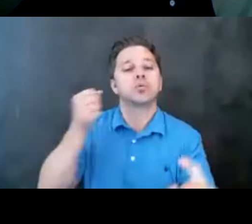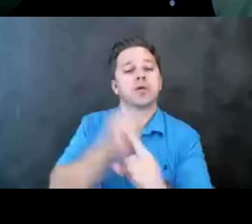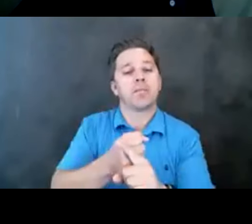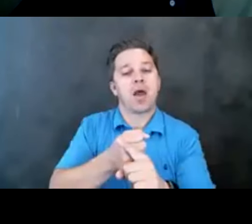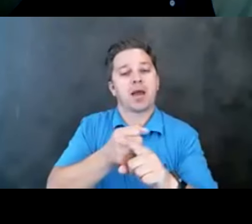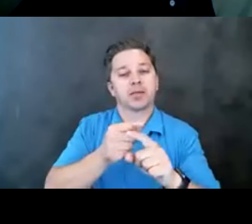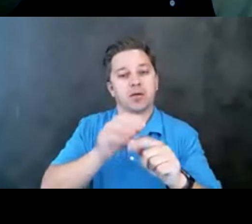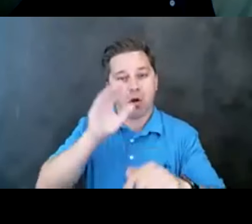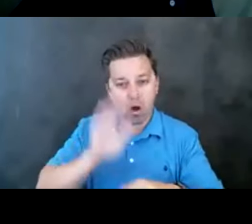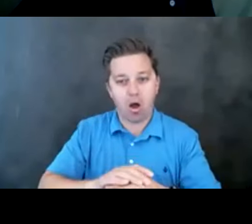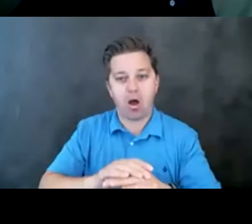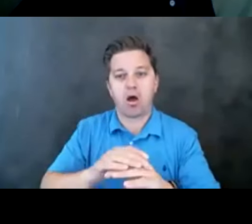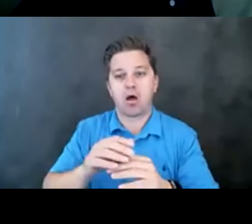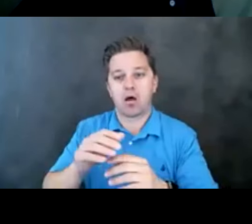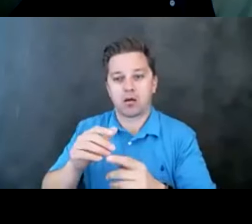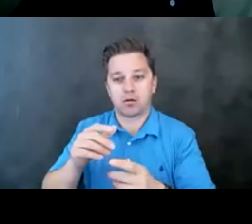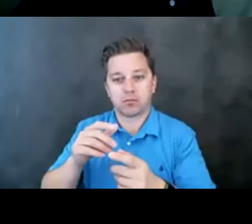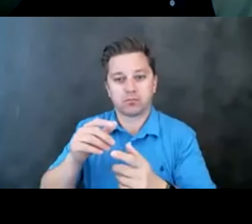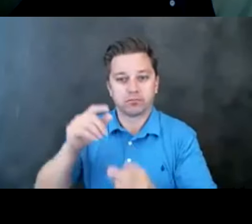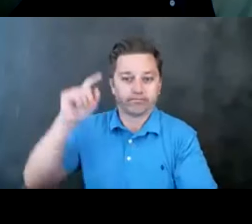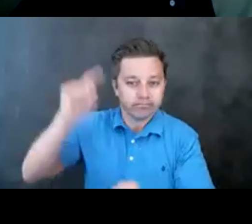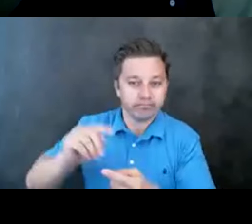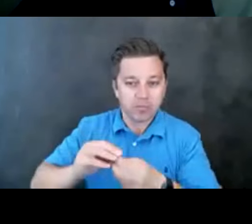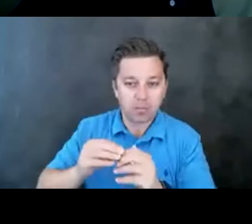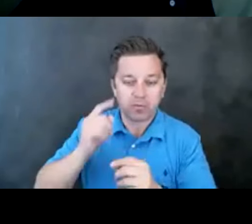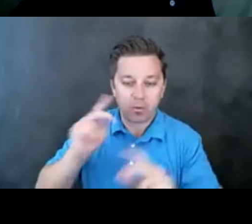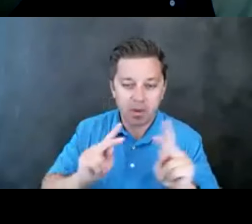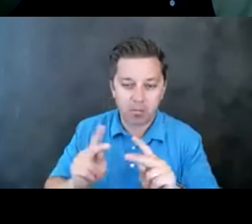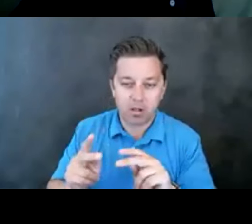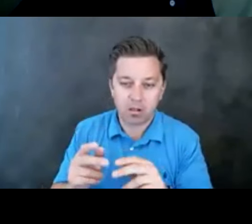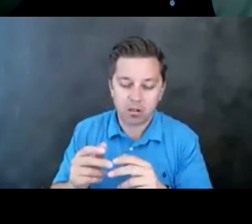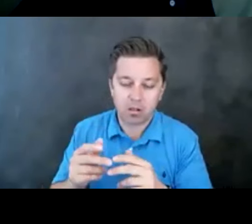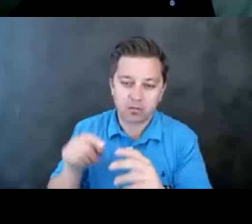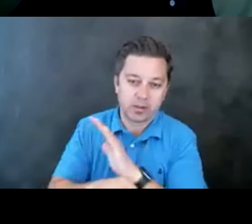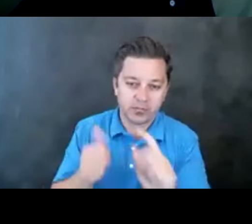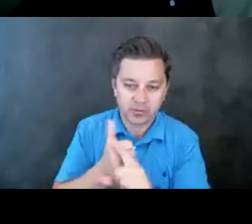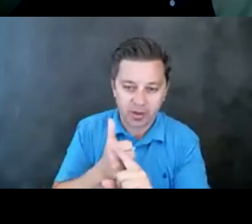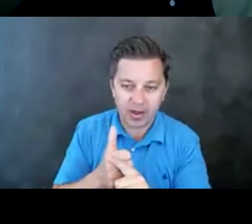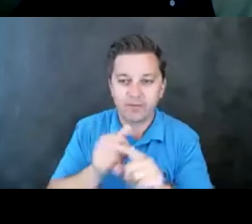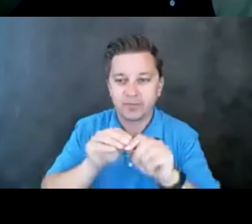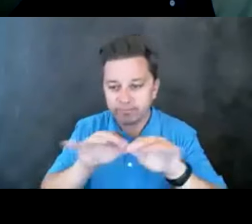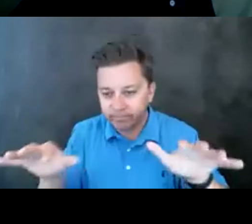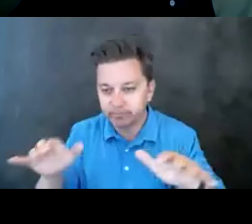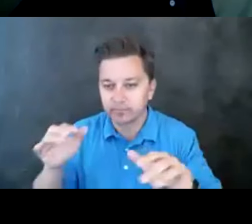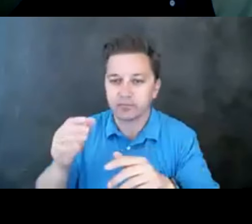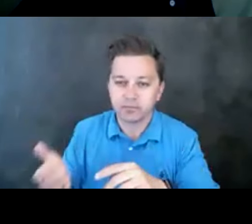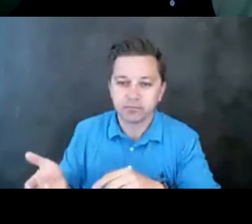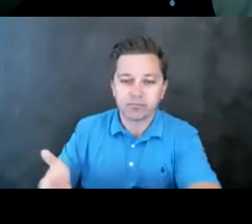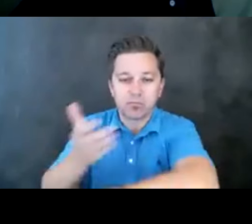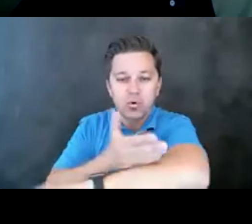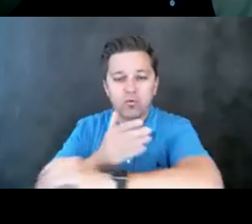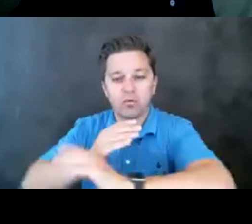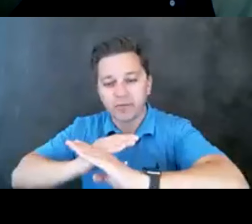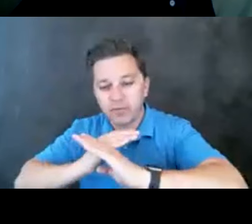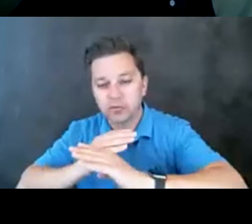suicide prevention. So again, just really reiterating the power that we can have when we focus on firearm suicide prevention.